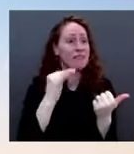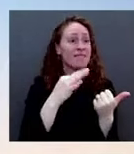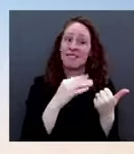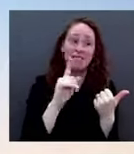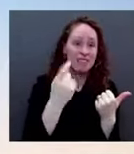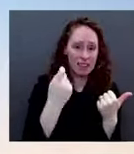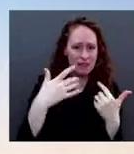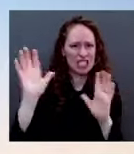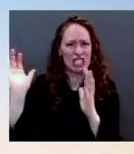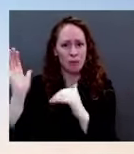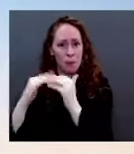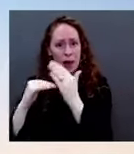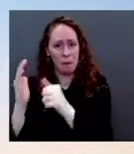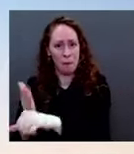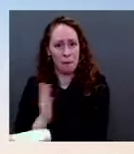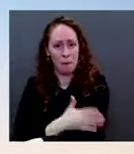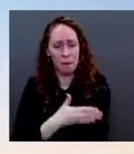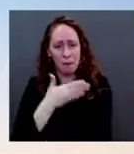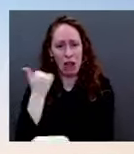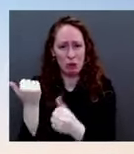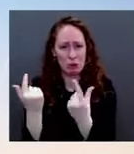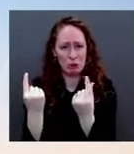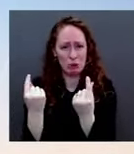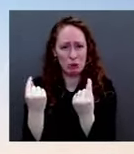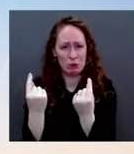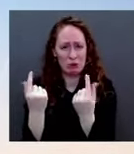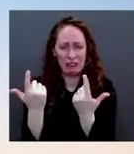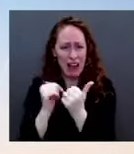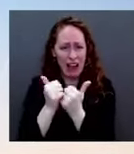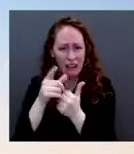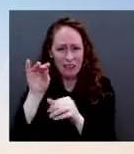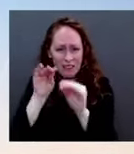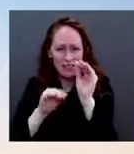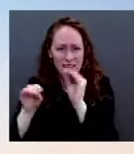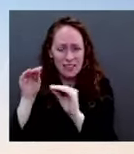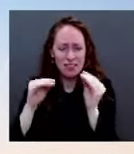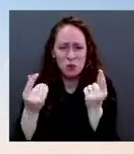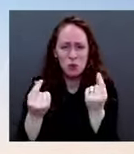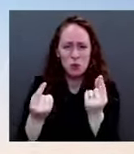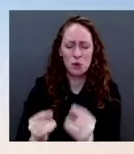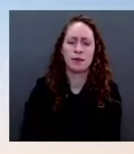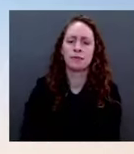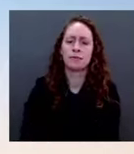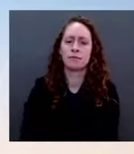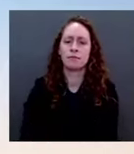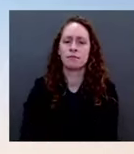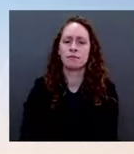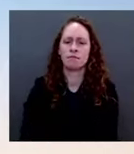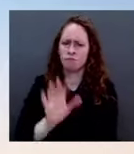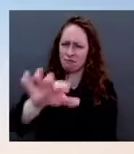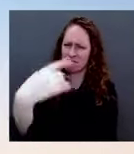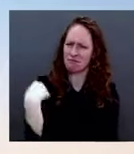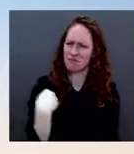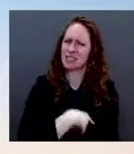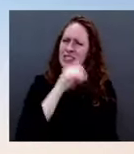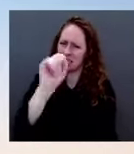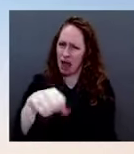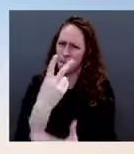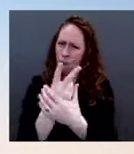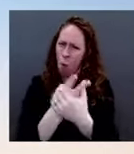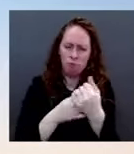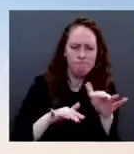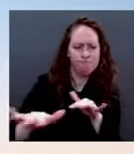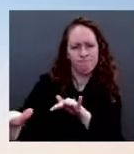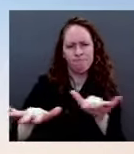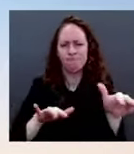that is reflective of what's happening now too. Of course, voting rights is right now being debated. It's going to be on the floor. The President